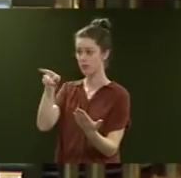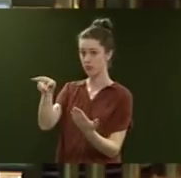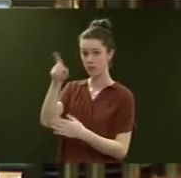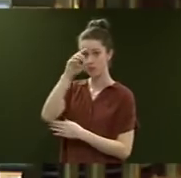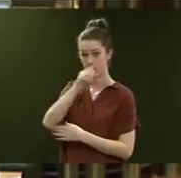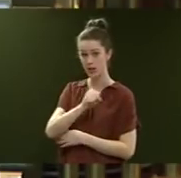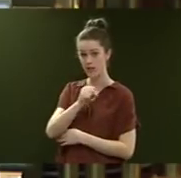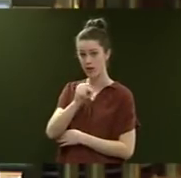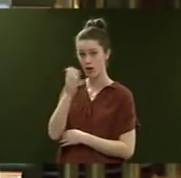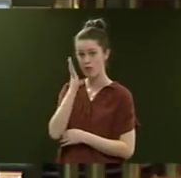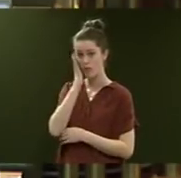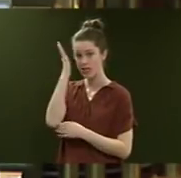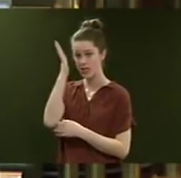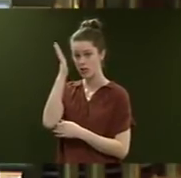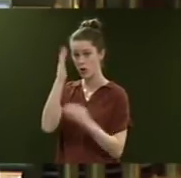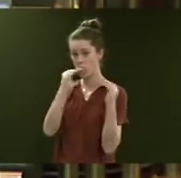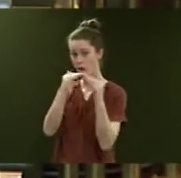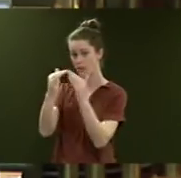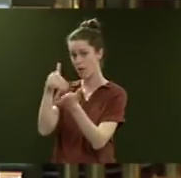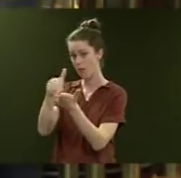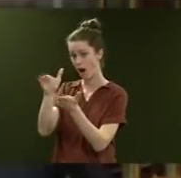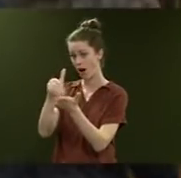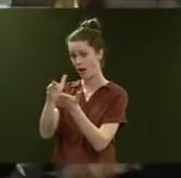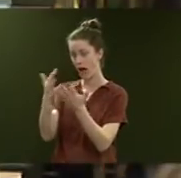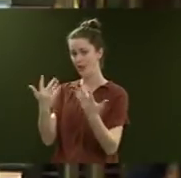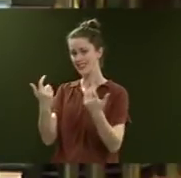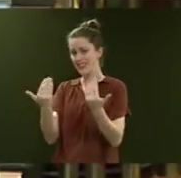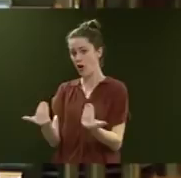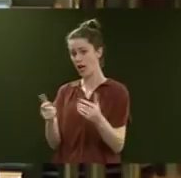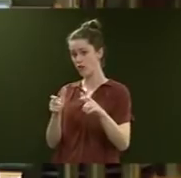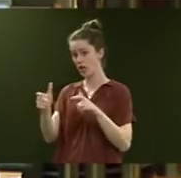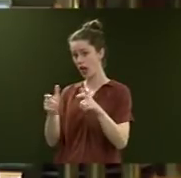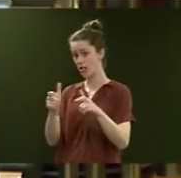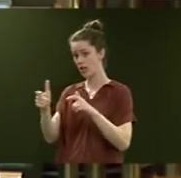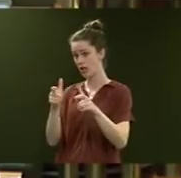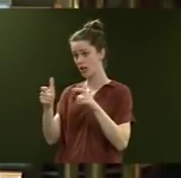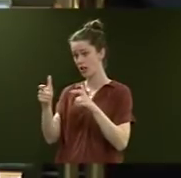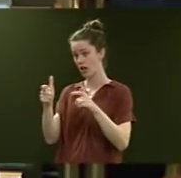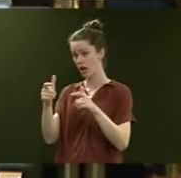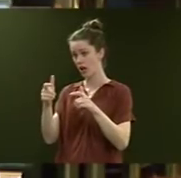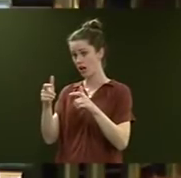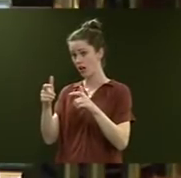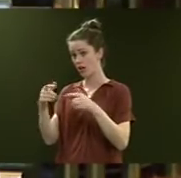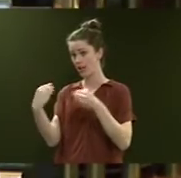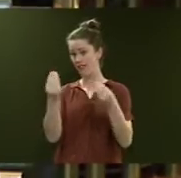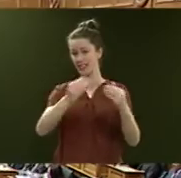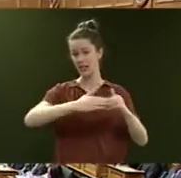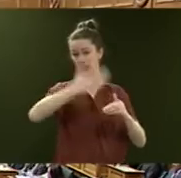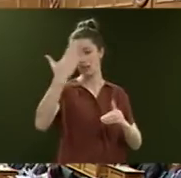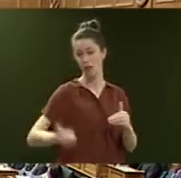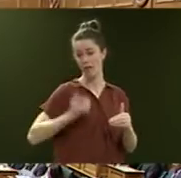that the residential property market, as currently regulated, leads to excessive profits for landlords?